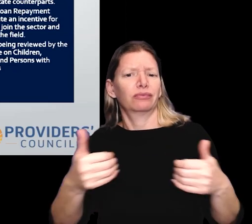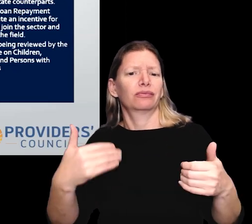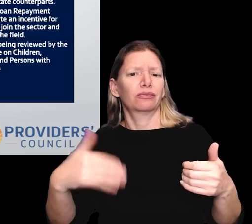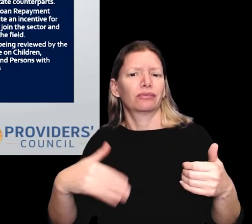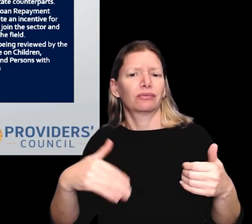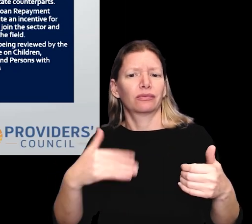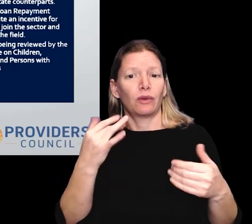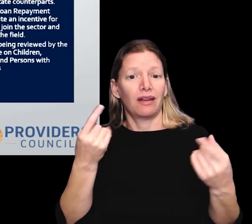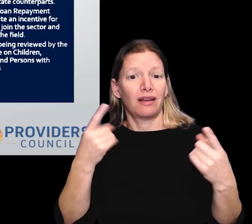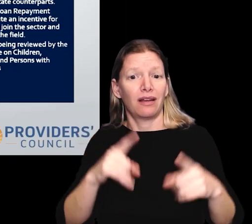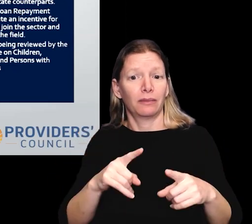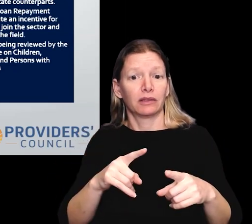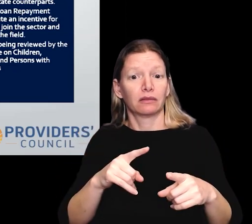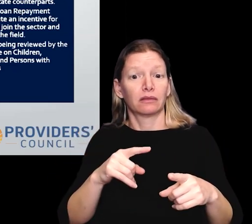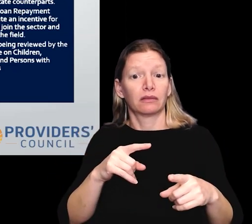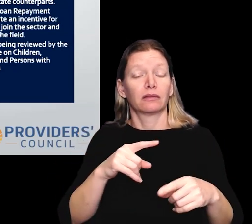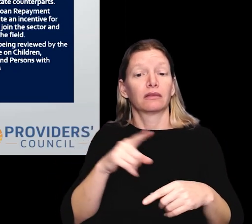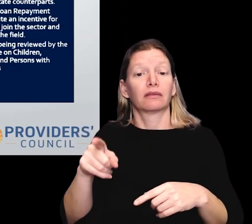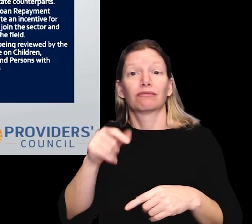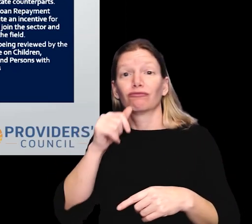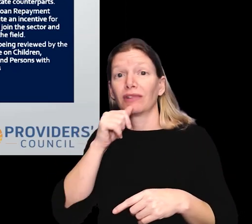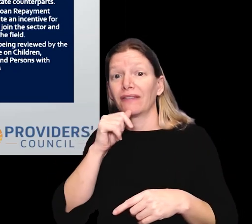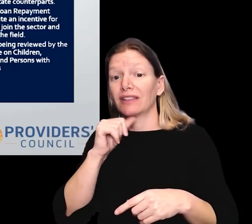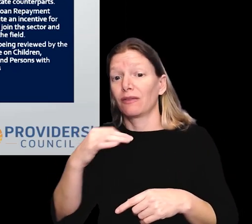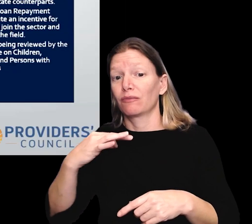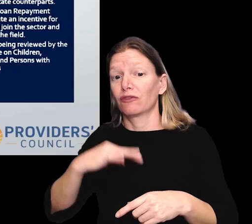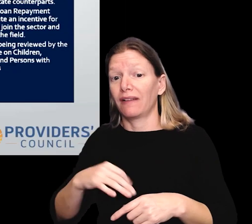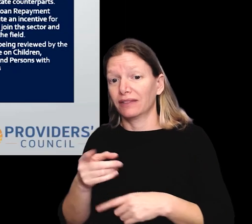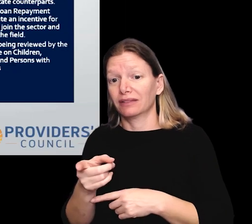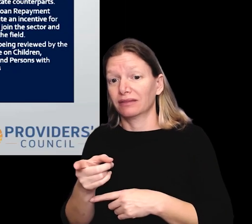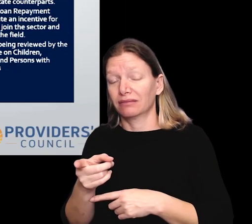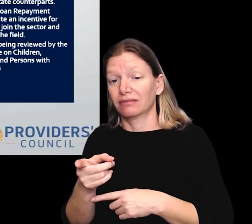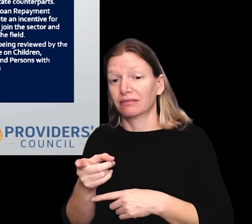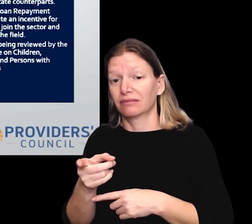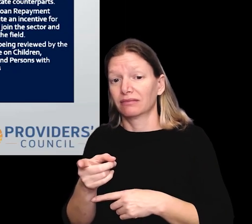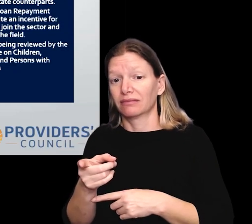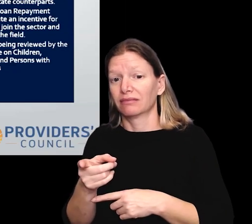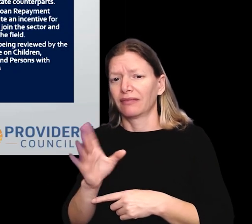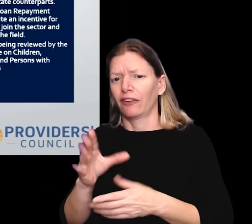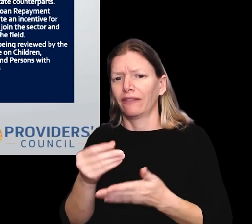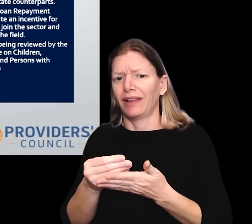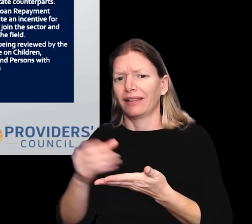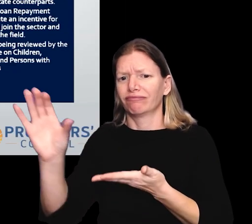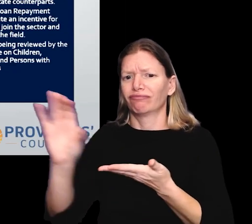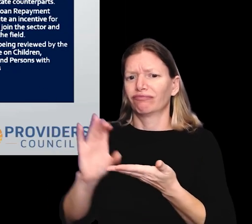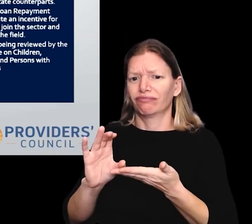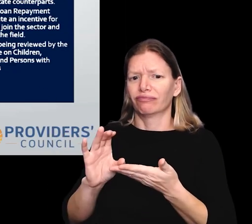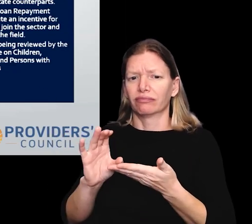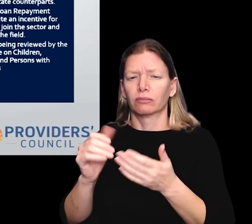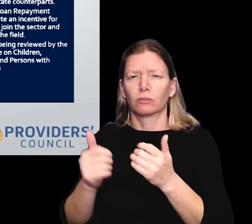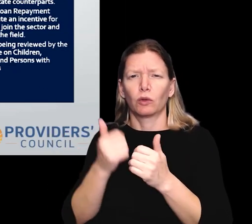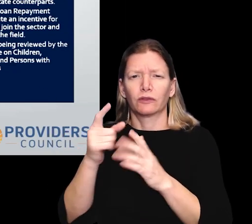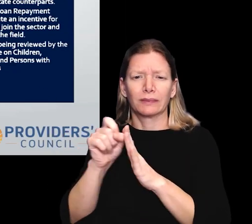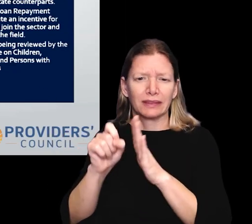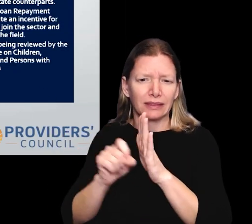nonprofits, because what happens oftentimes is that the private nonprofits, their funding